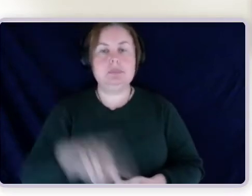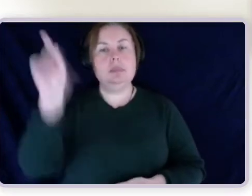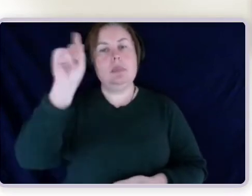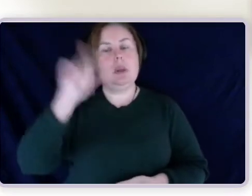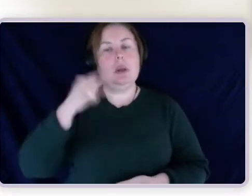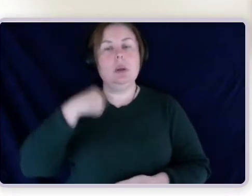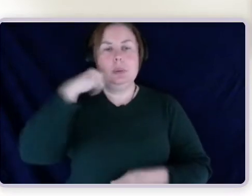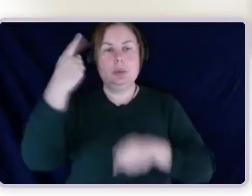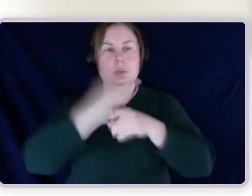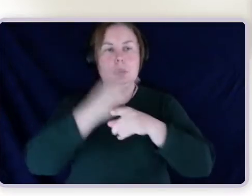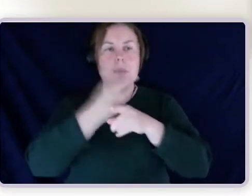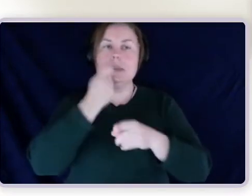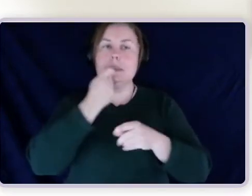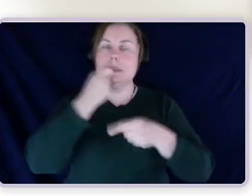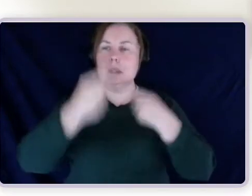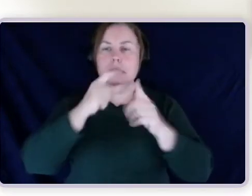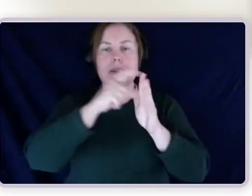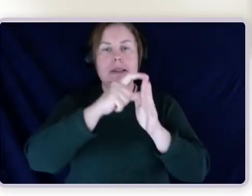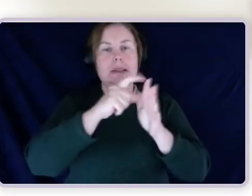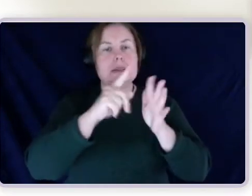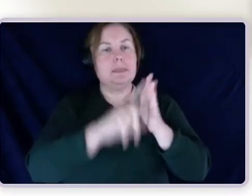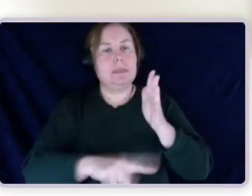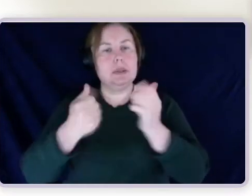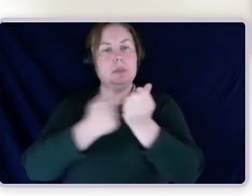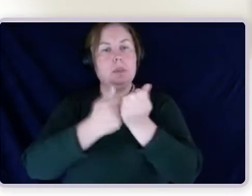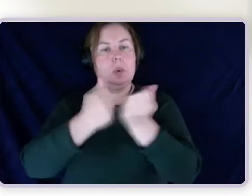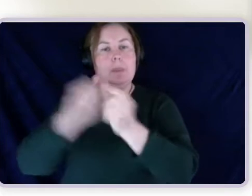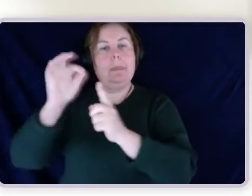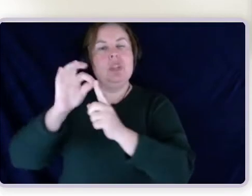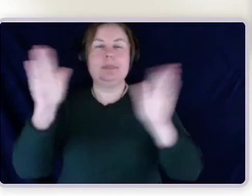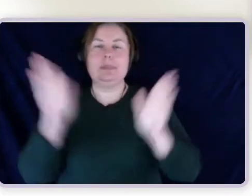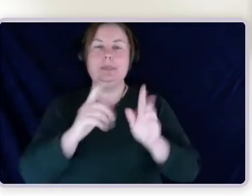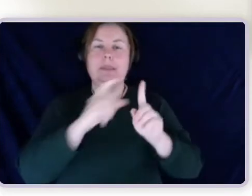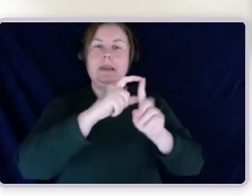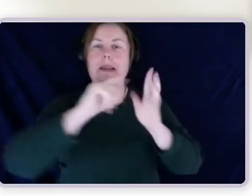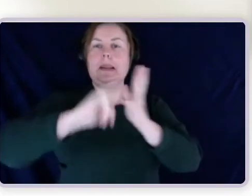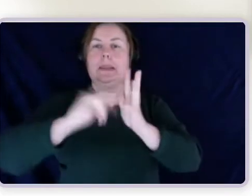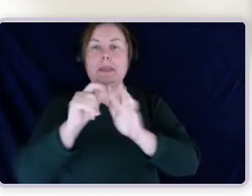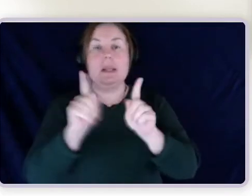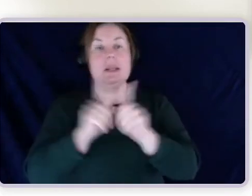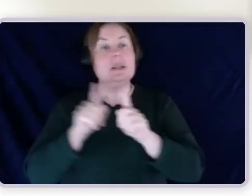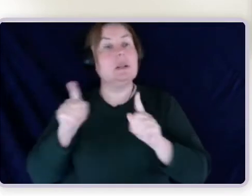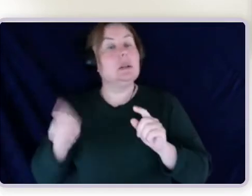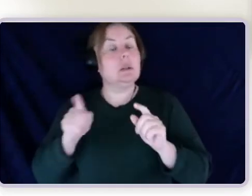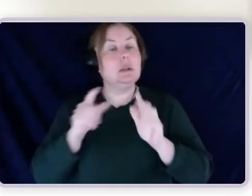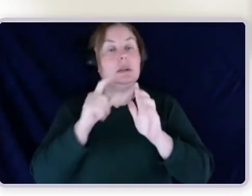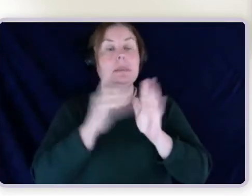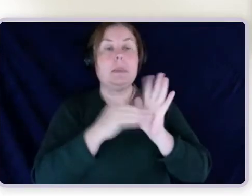about the Disability Support Pension. And as Melissa says, the DSP Help resource that we've developed.